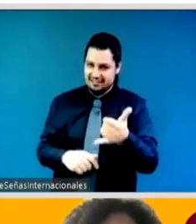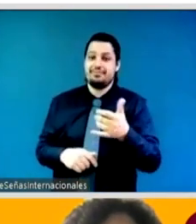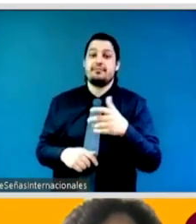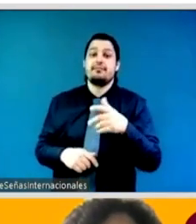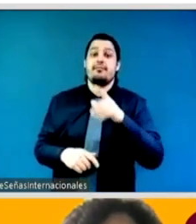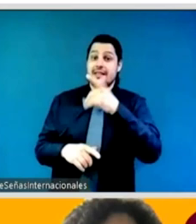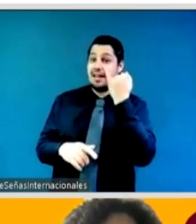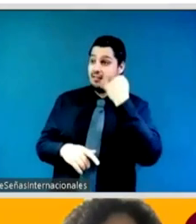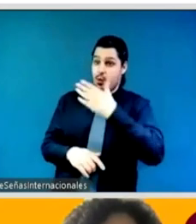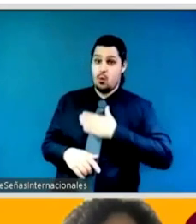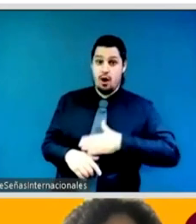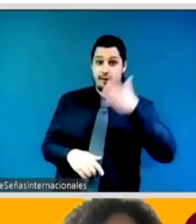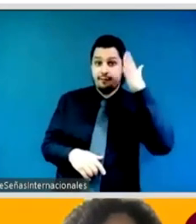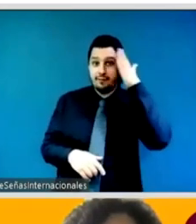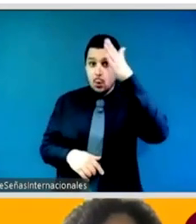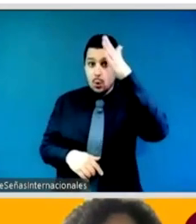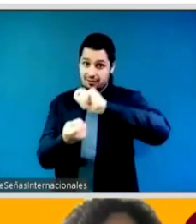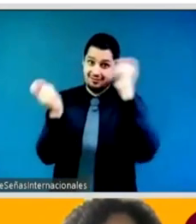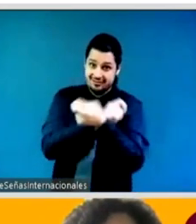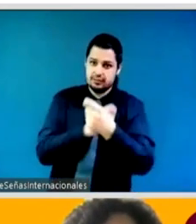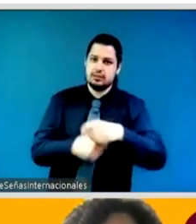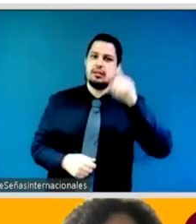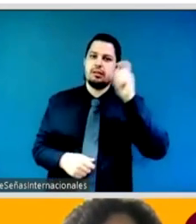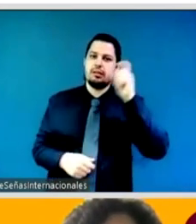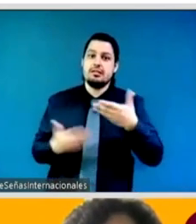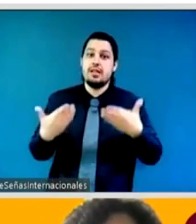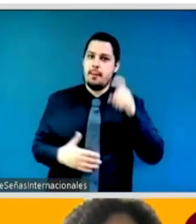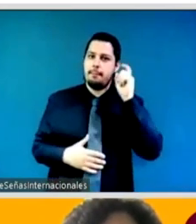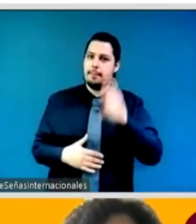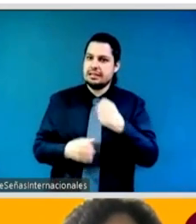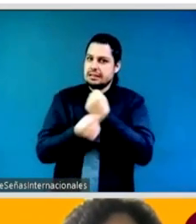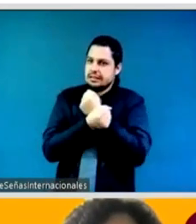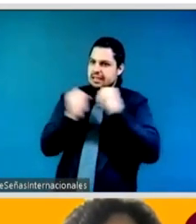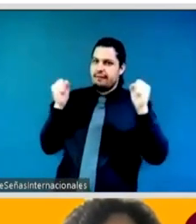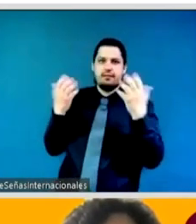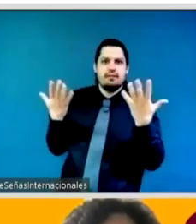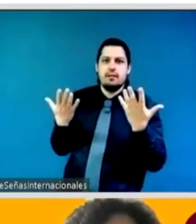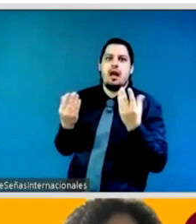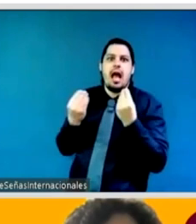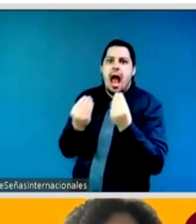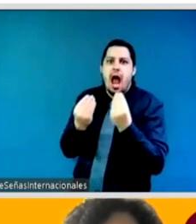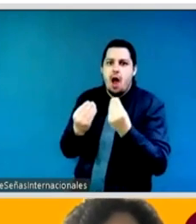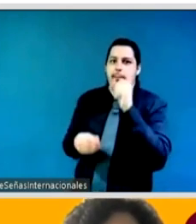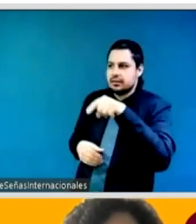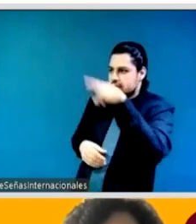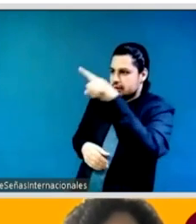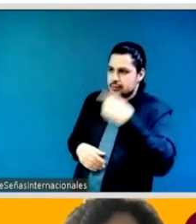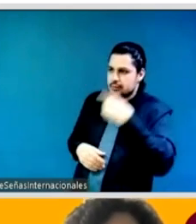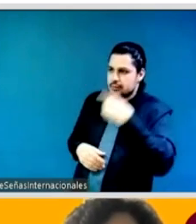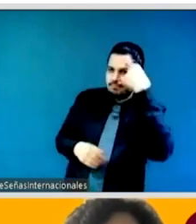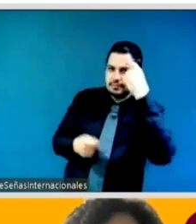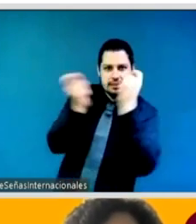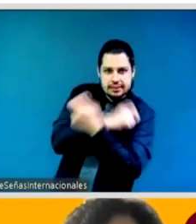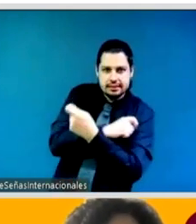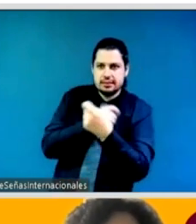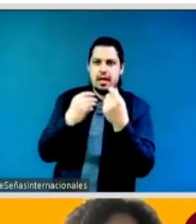organized as was mentioned in network groupings that the way we enable them including through our funding which sometimes is difficult